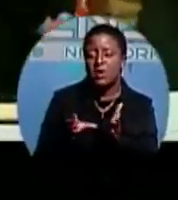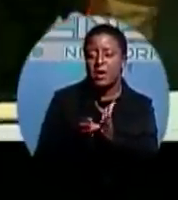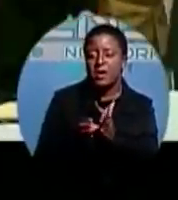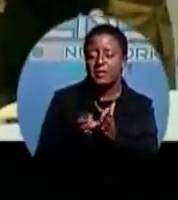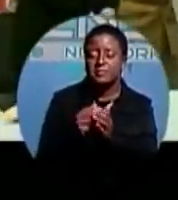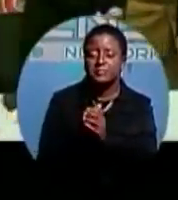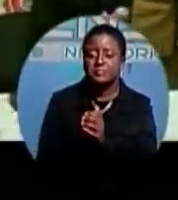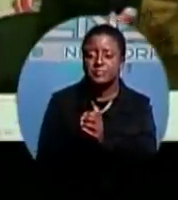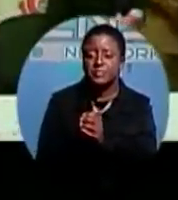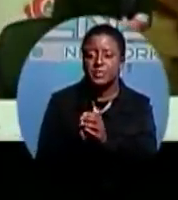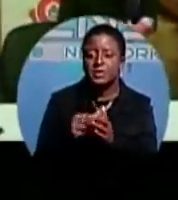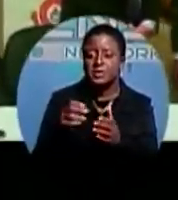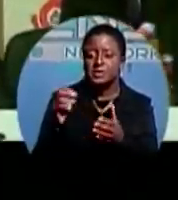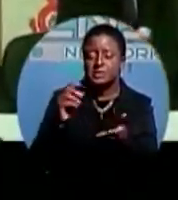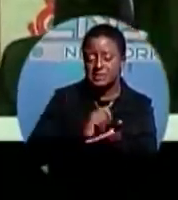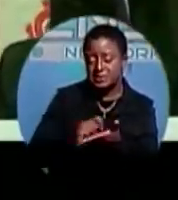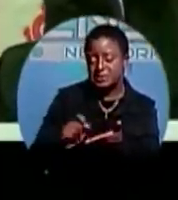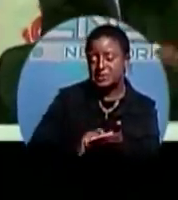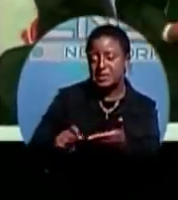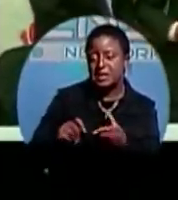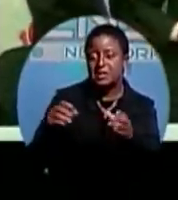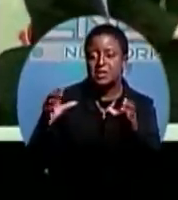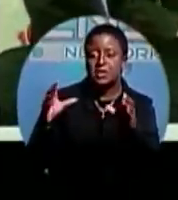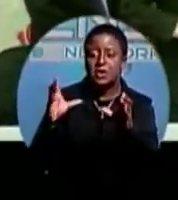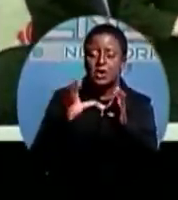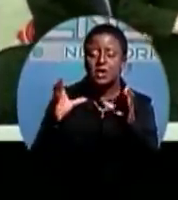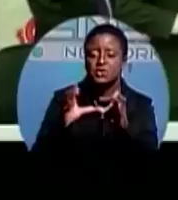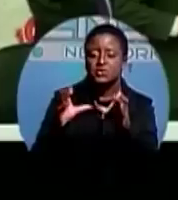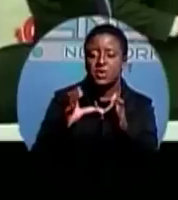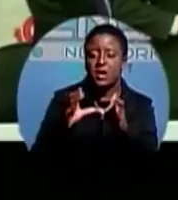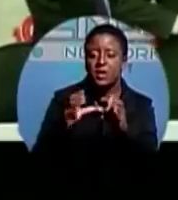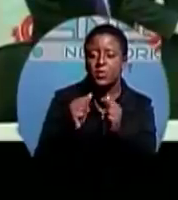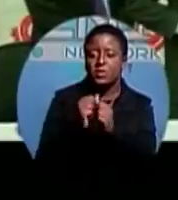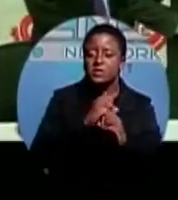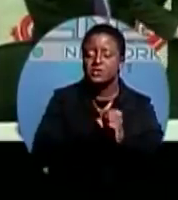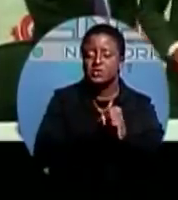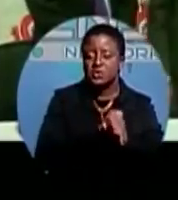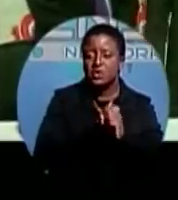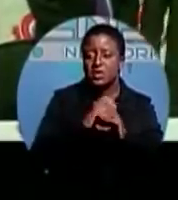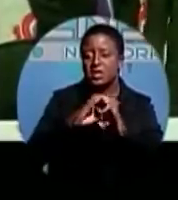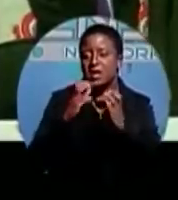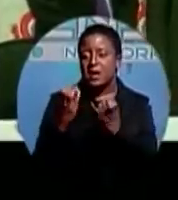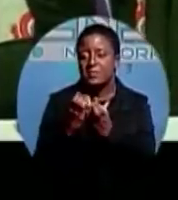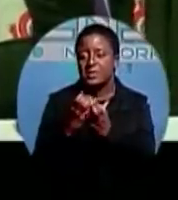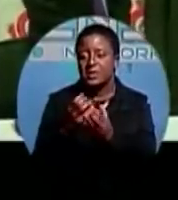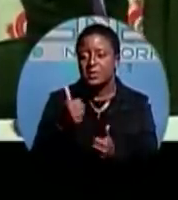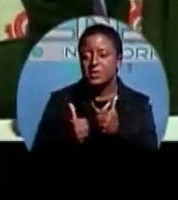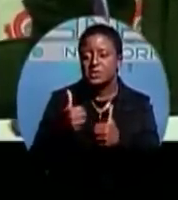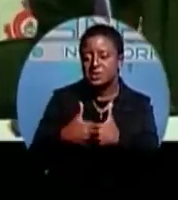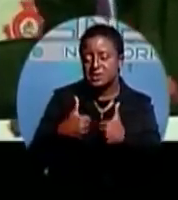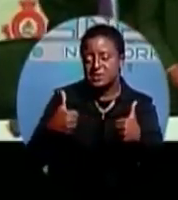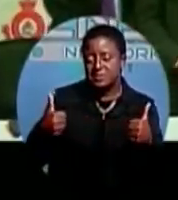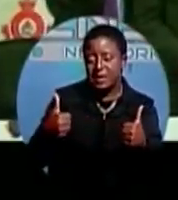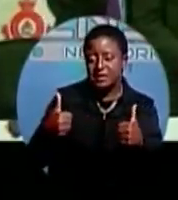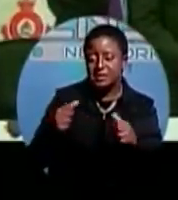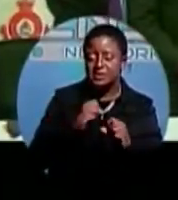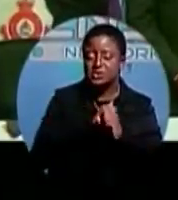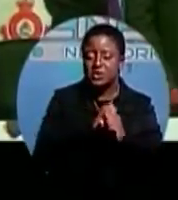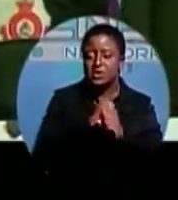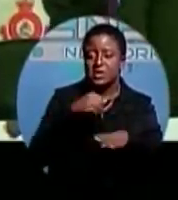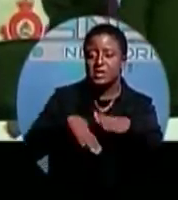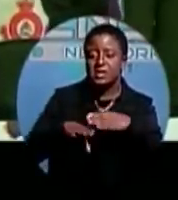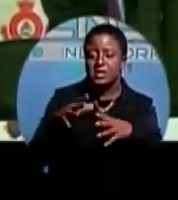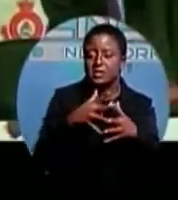with Low Security Limited, a Bahamian-based company, which has already expanded its security expertise in the Cayman Islands and the United